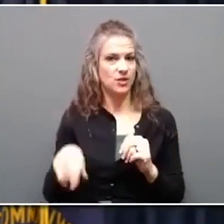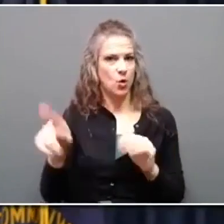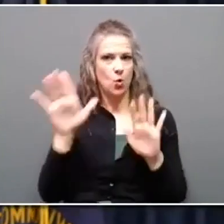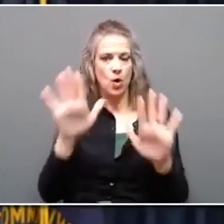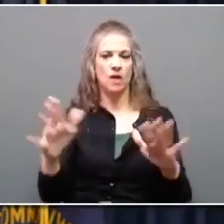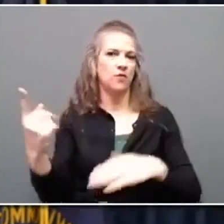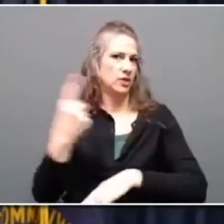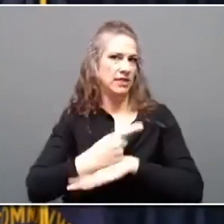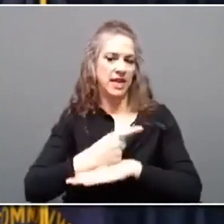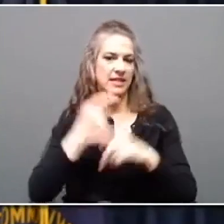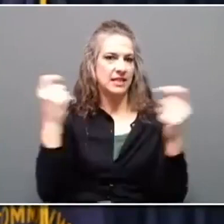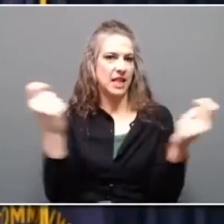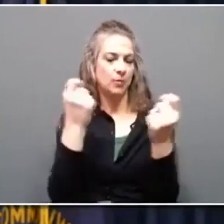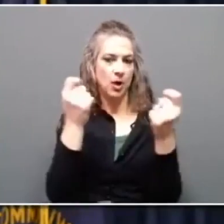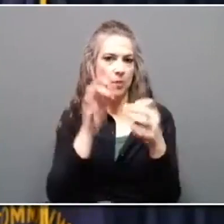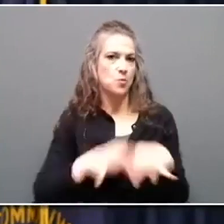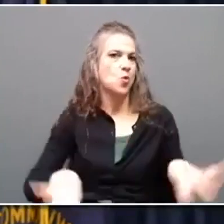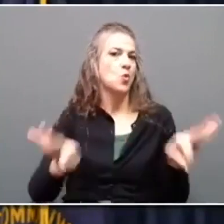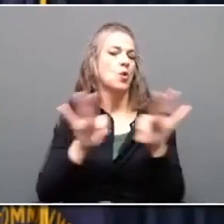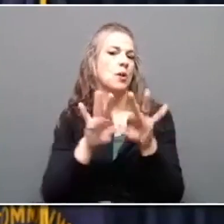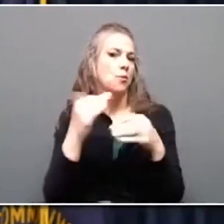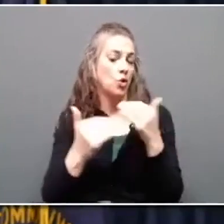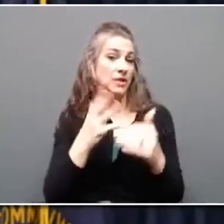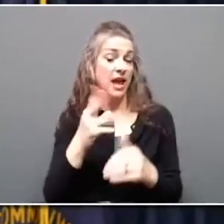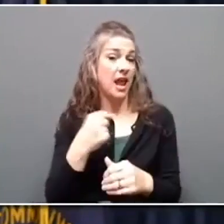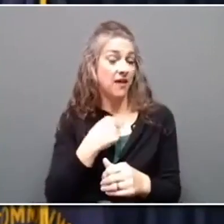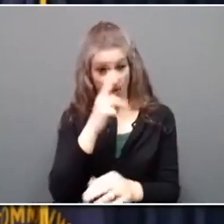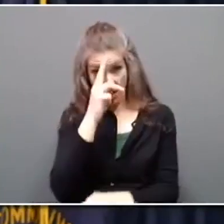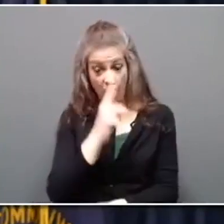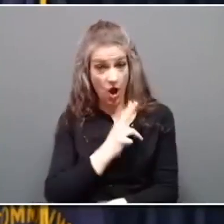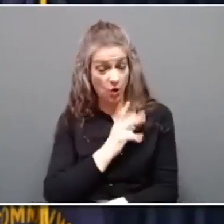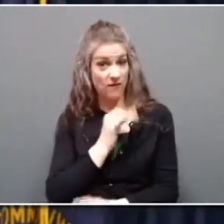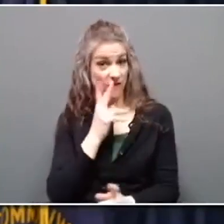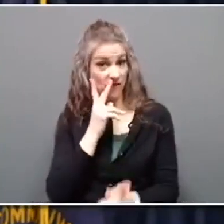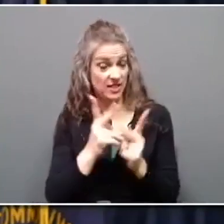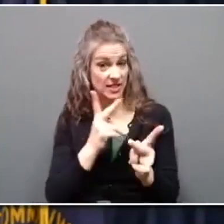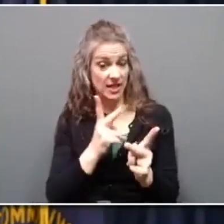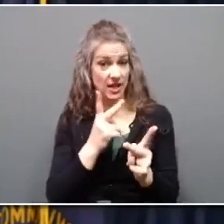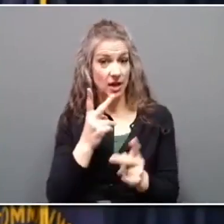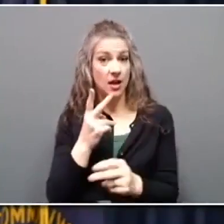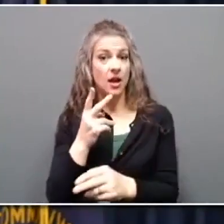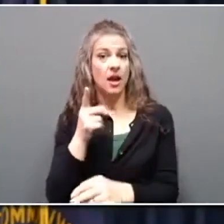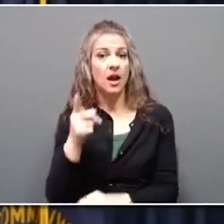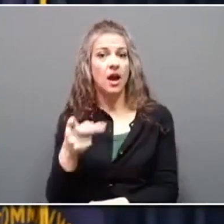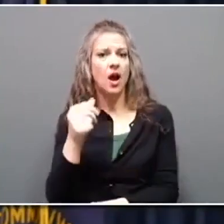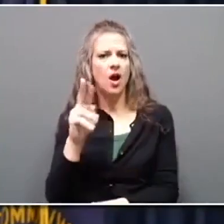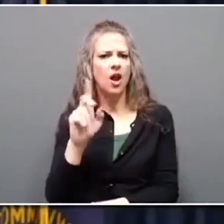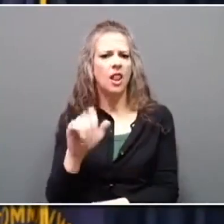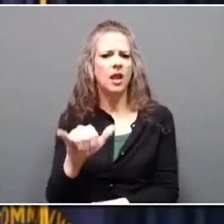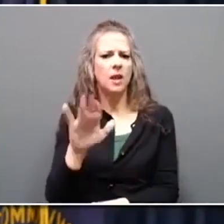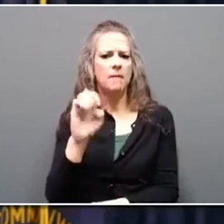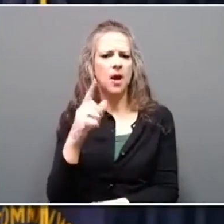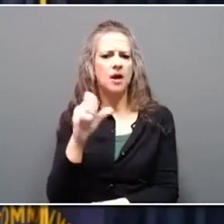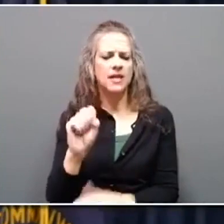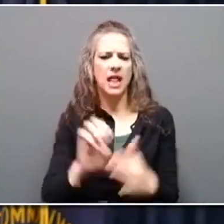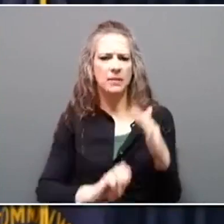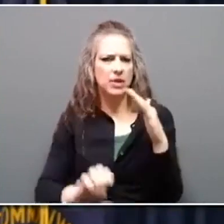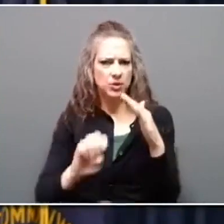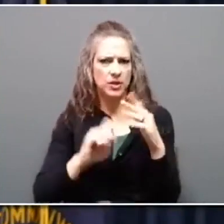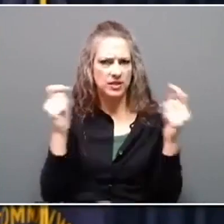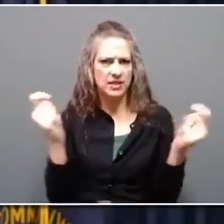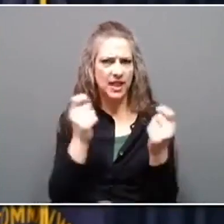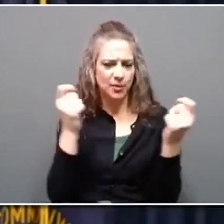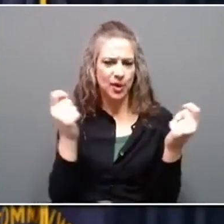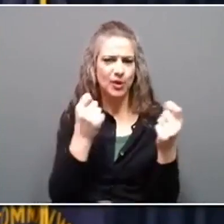important progress. And I also had the honor of visiting Arlie Boggs Elementary to celebrate the strength and resilience of the